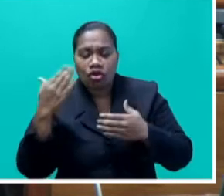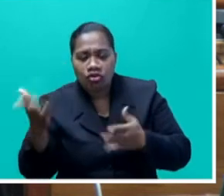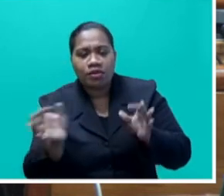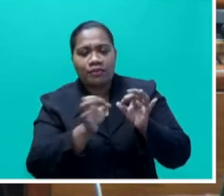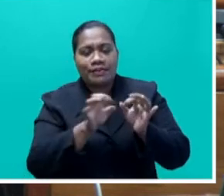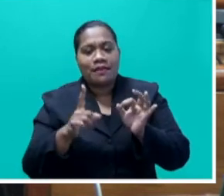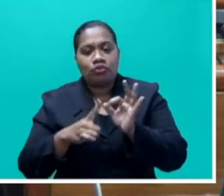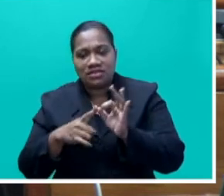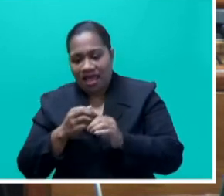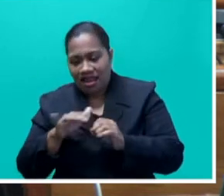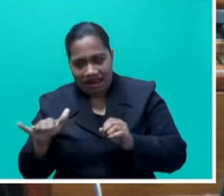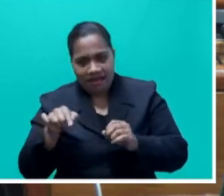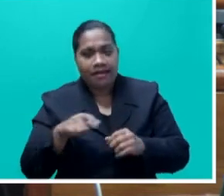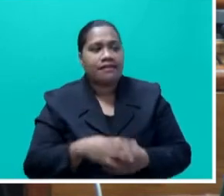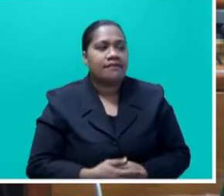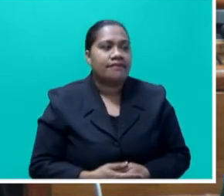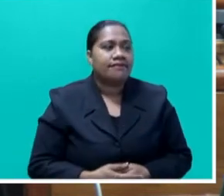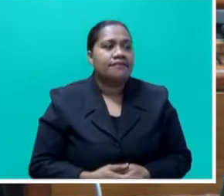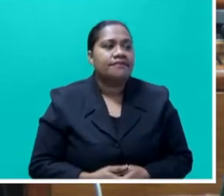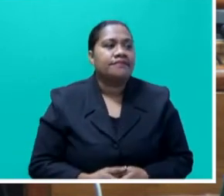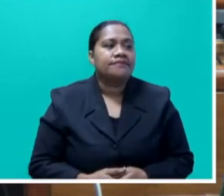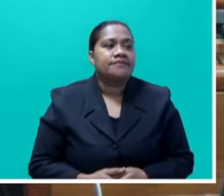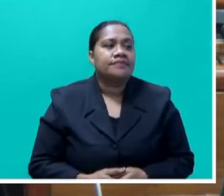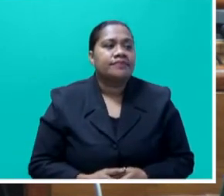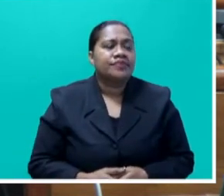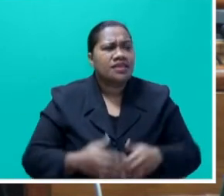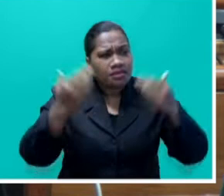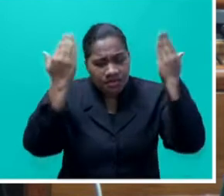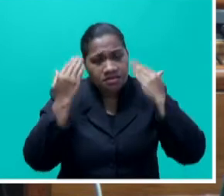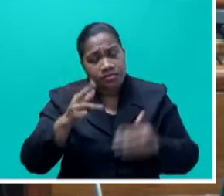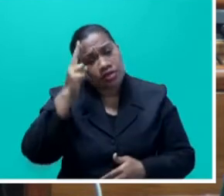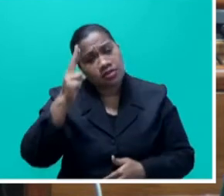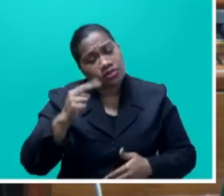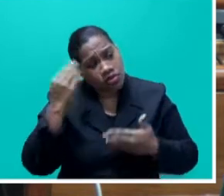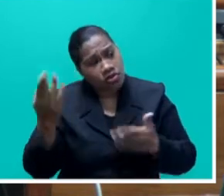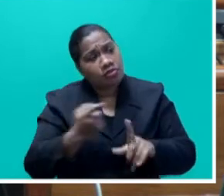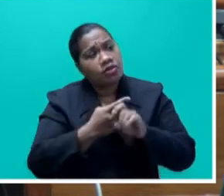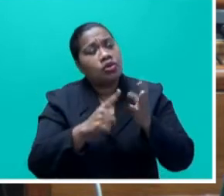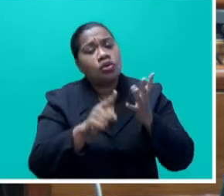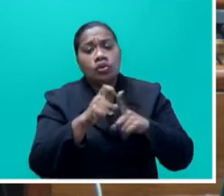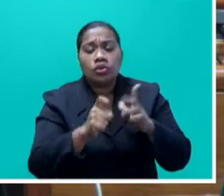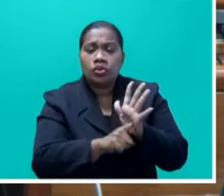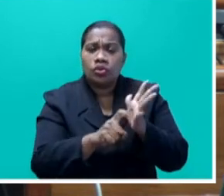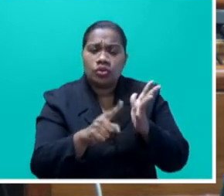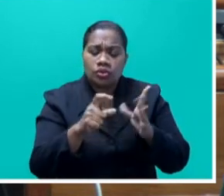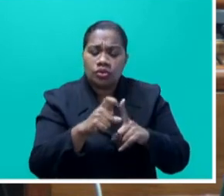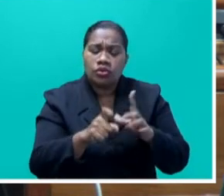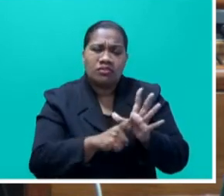in response to my ministerial statement. Mr Speaker, Honourable Kurindani, as usual, you know, all over the place, you know,